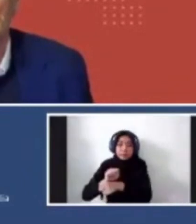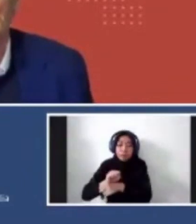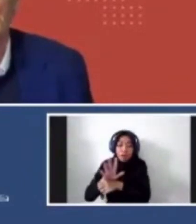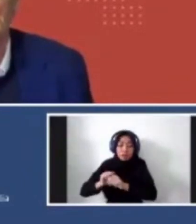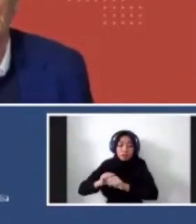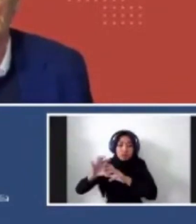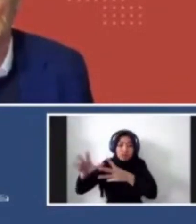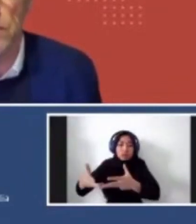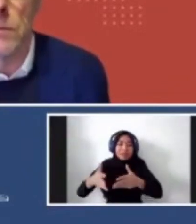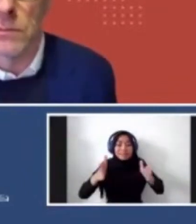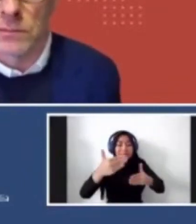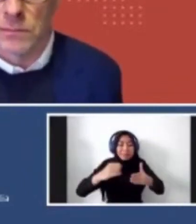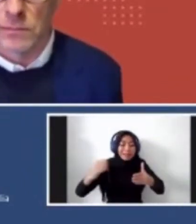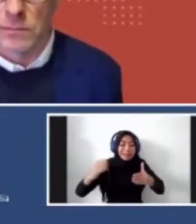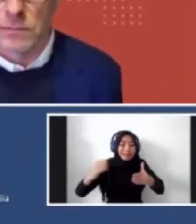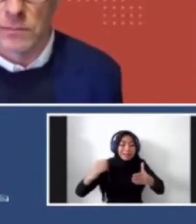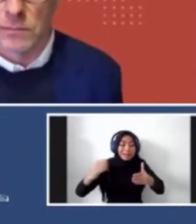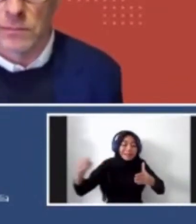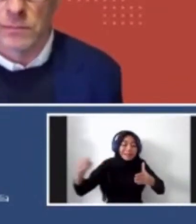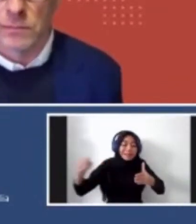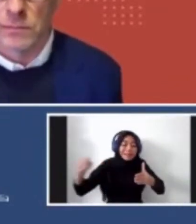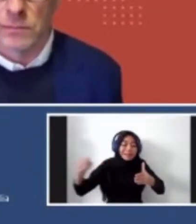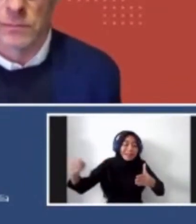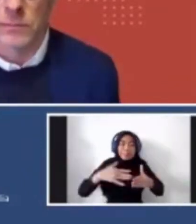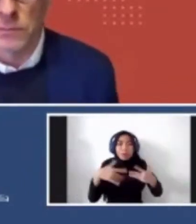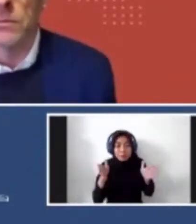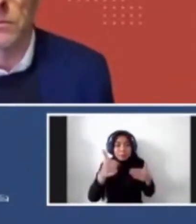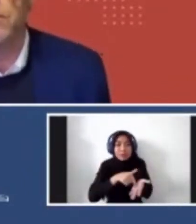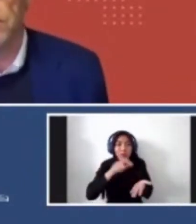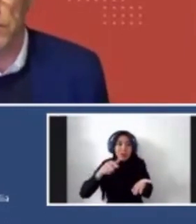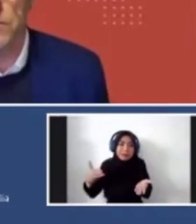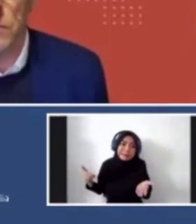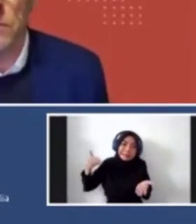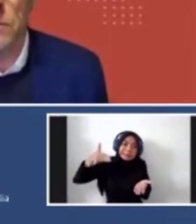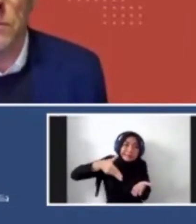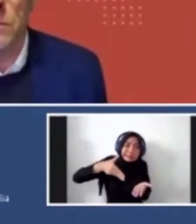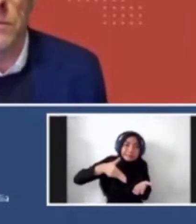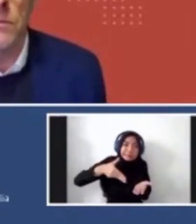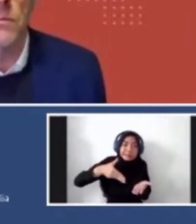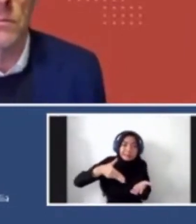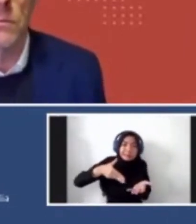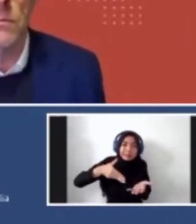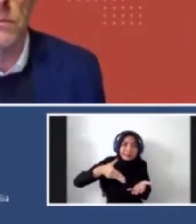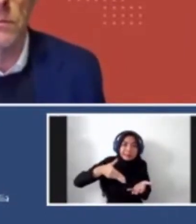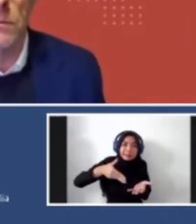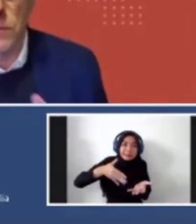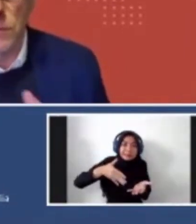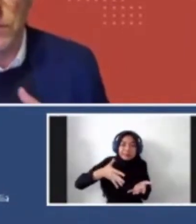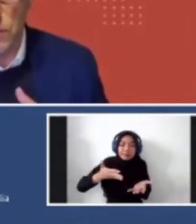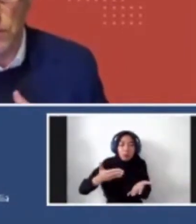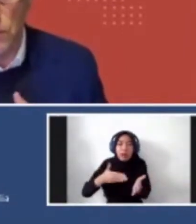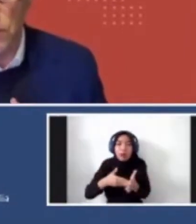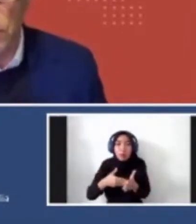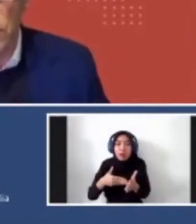space, uh, he said that it's not possible, uh, to define space as only physical space